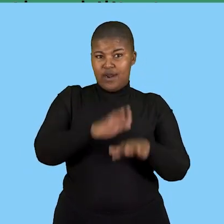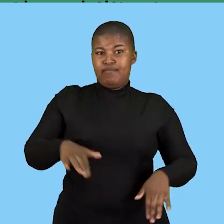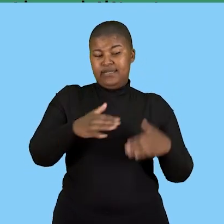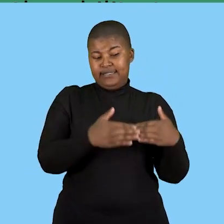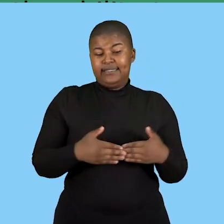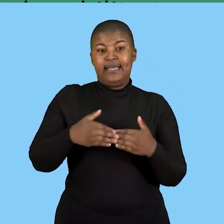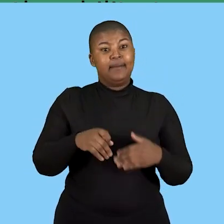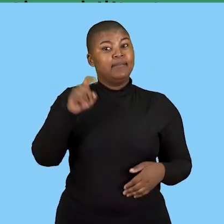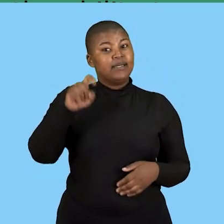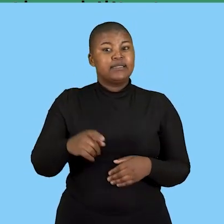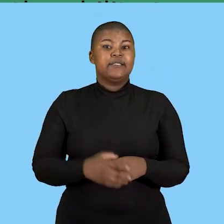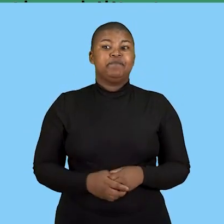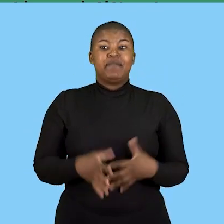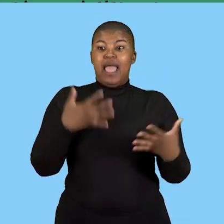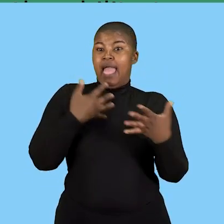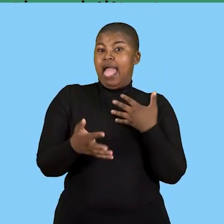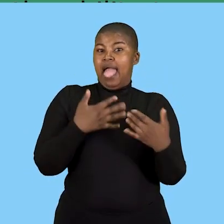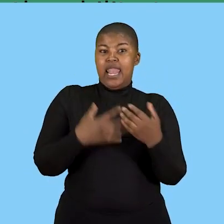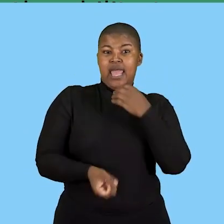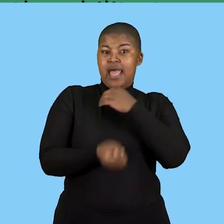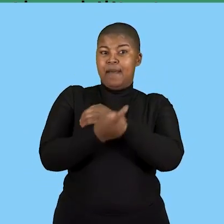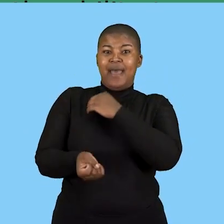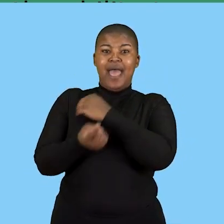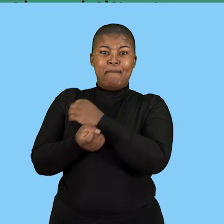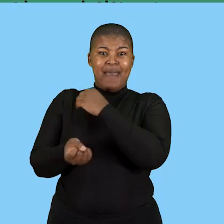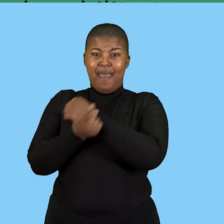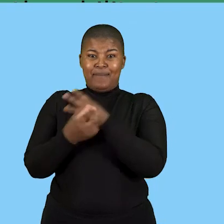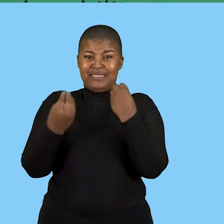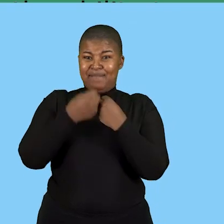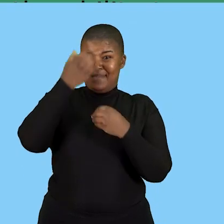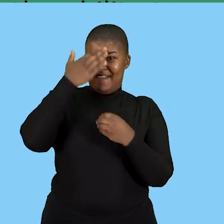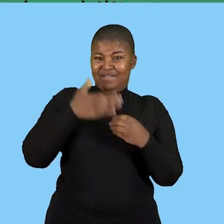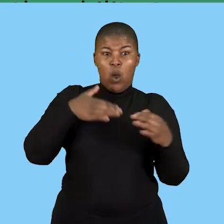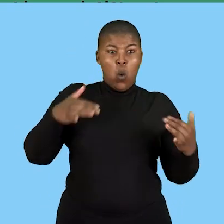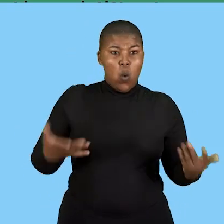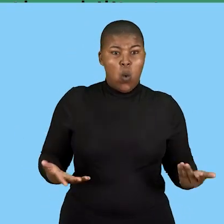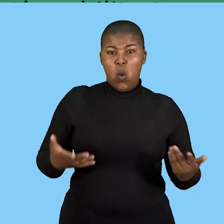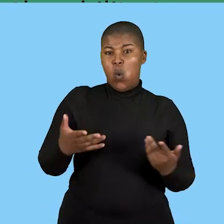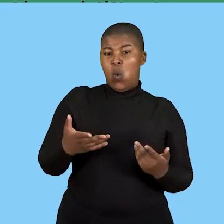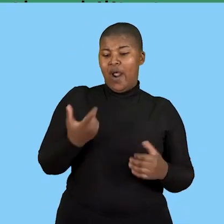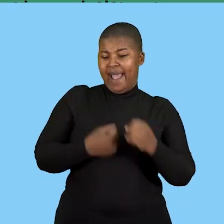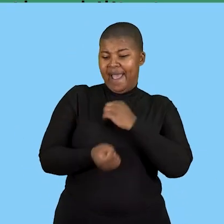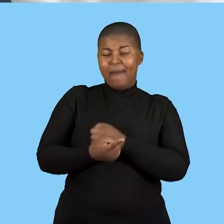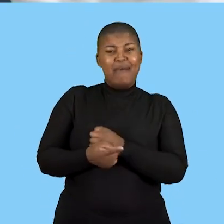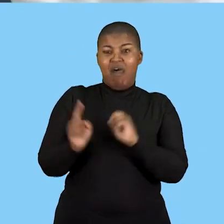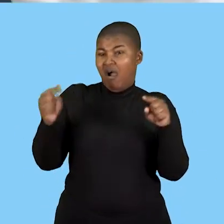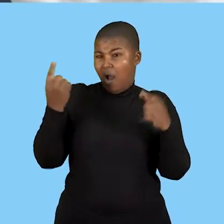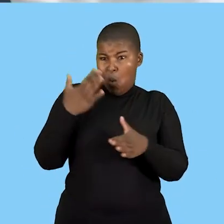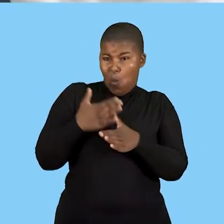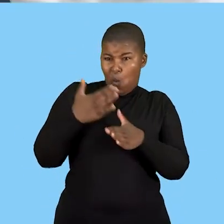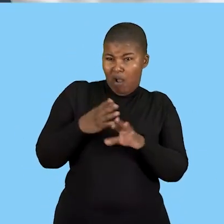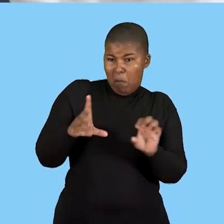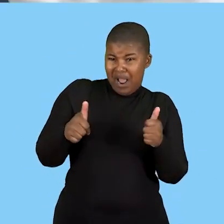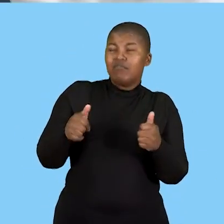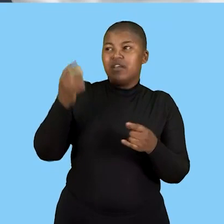employer of any illness that may affect their ability to work if they feel that they are not fit enough to work they should inform the